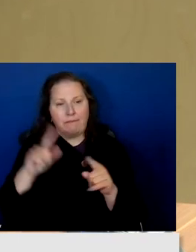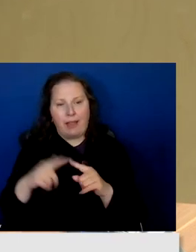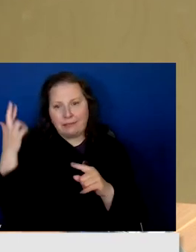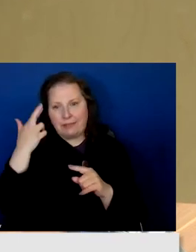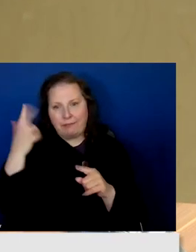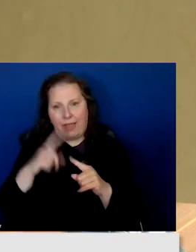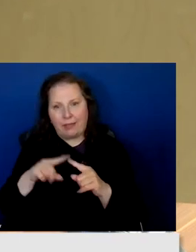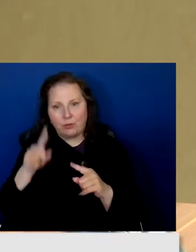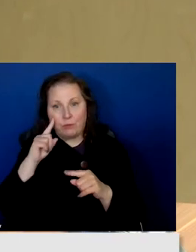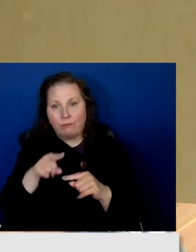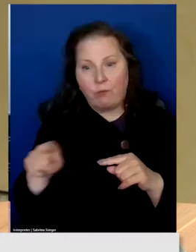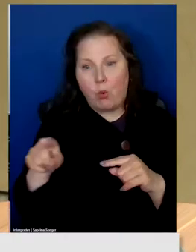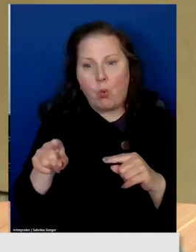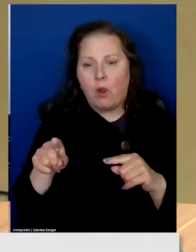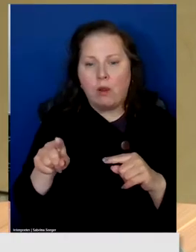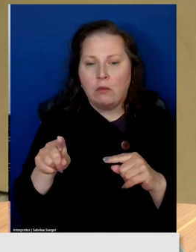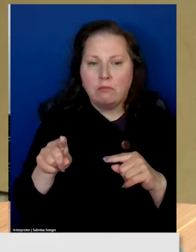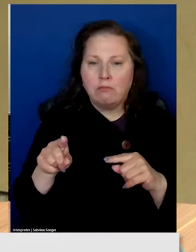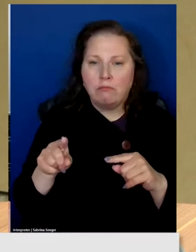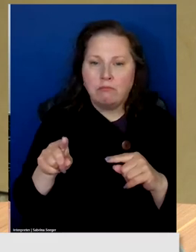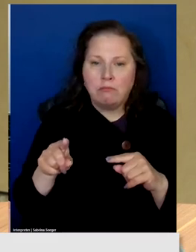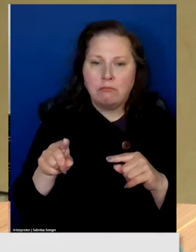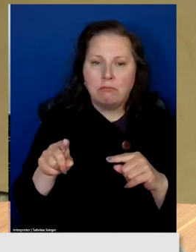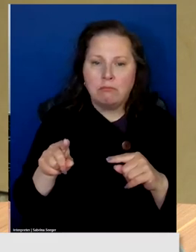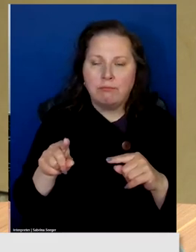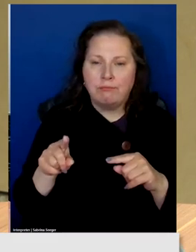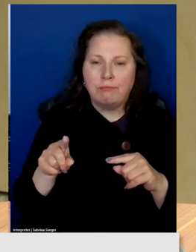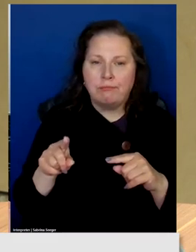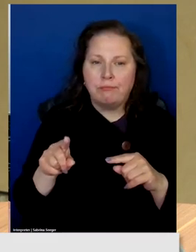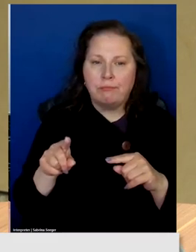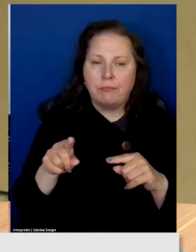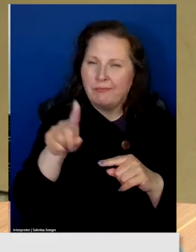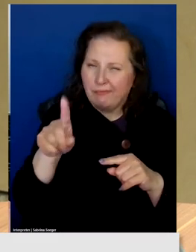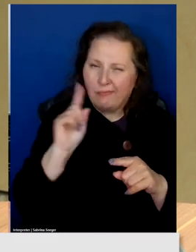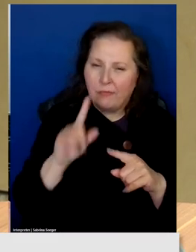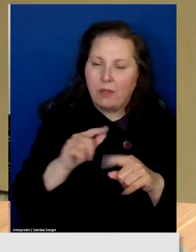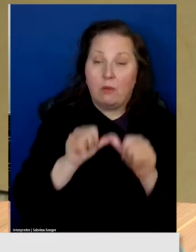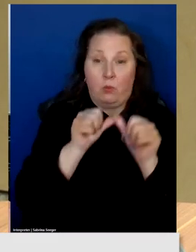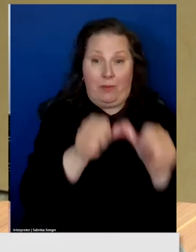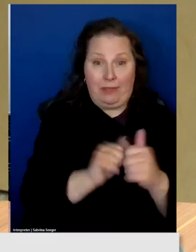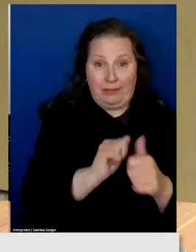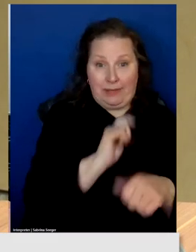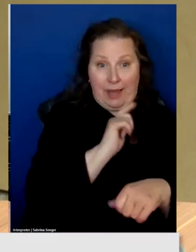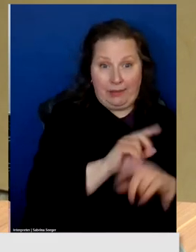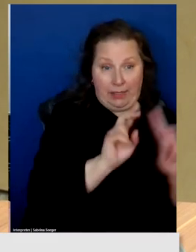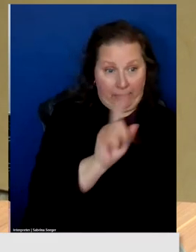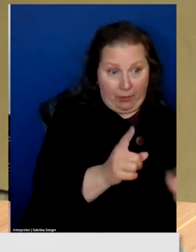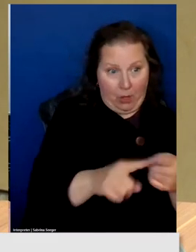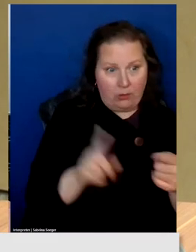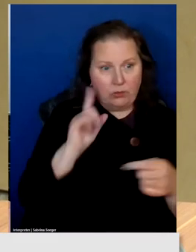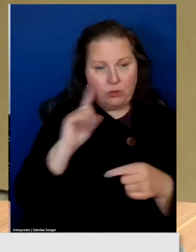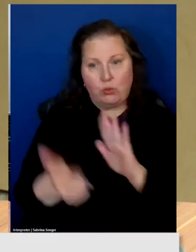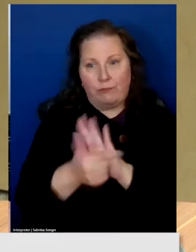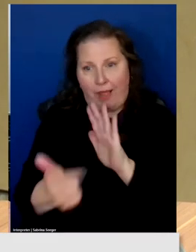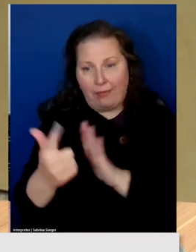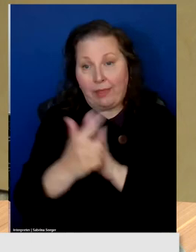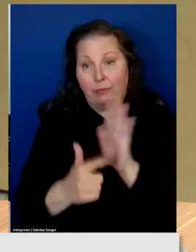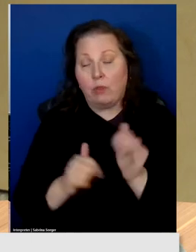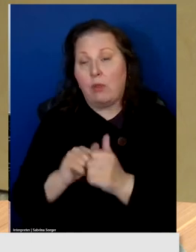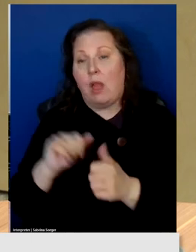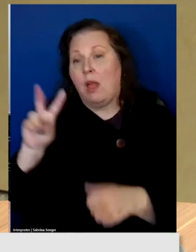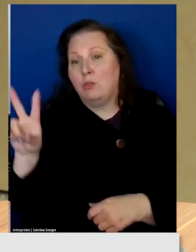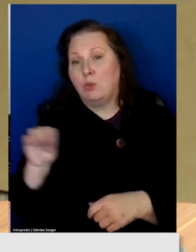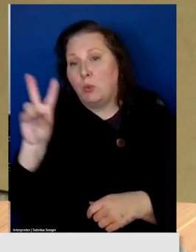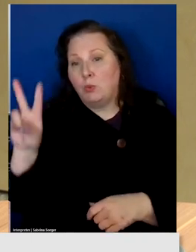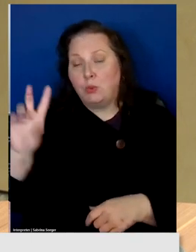or it's not a notwithstanding clause that allows you to violate 202 D with regard to how you go about this plan.